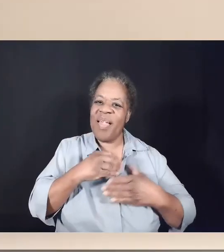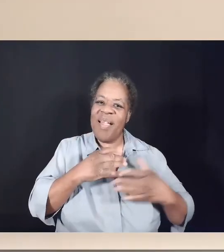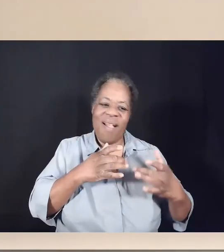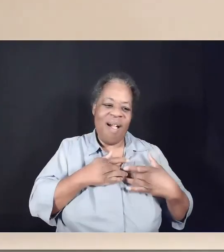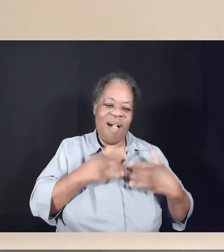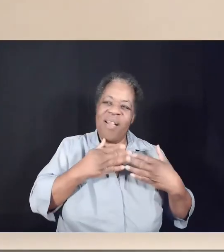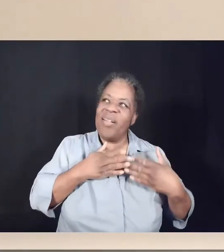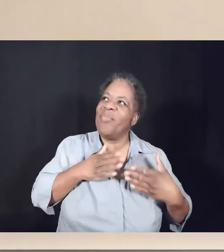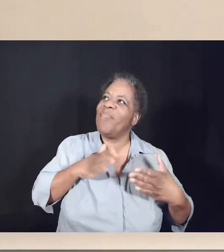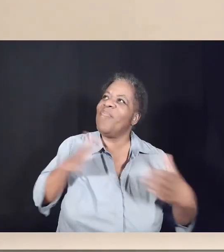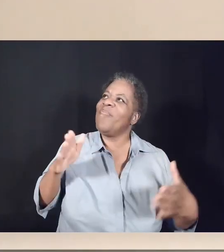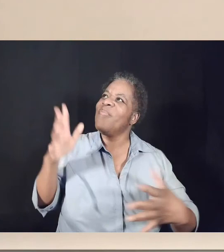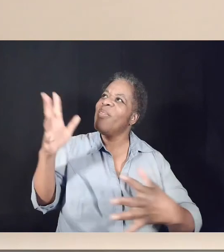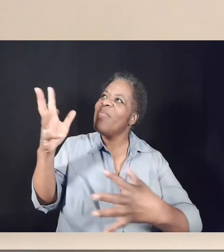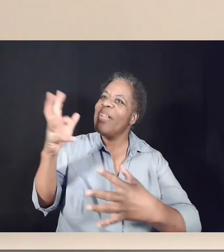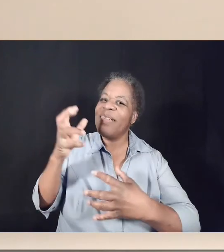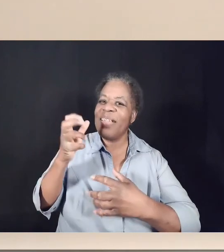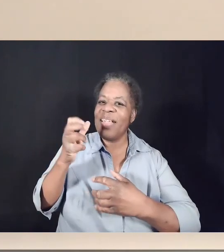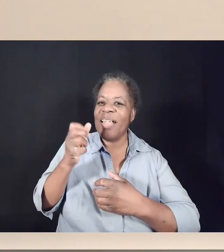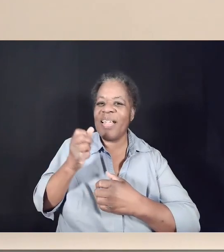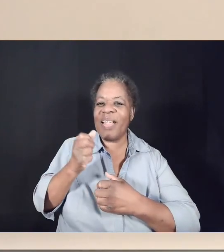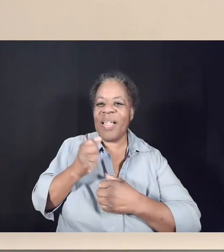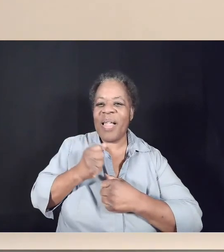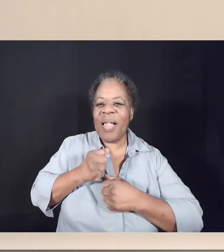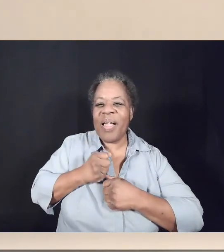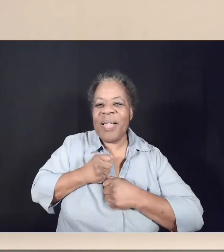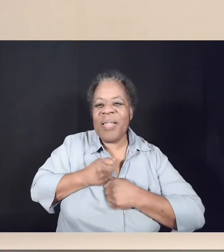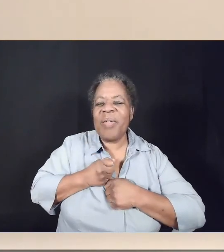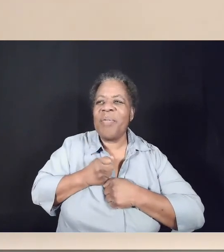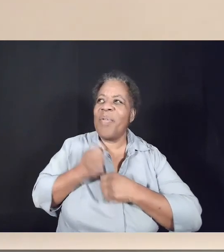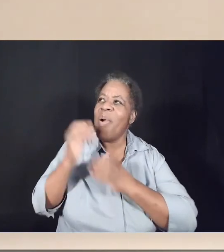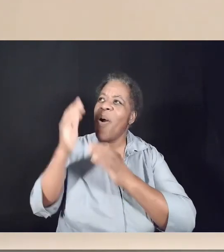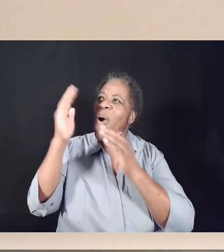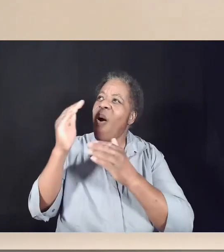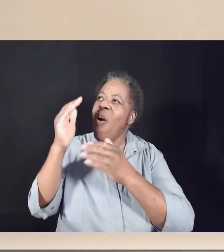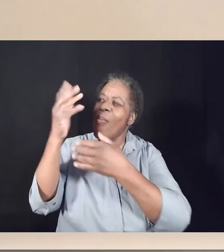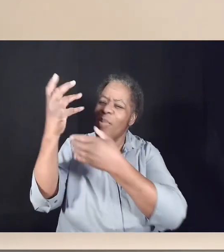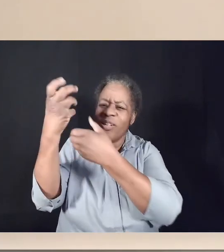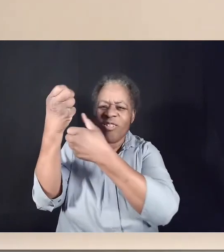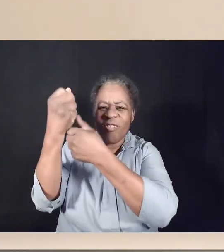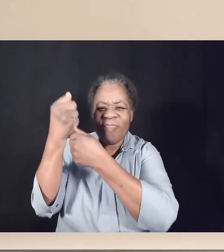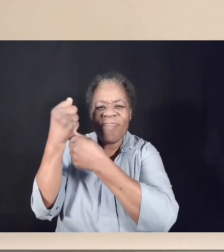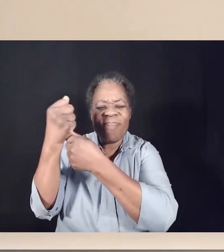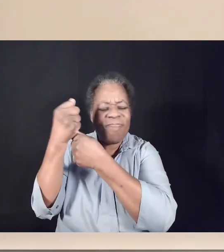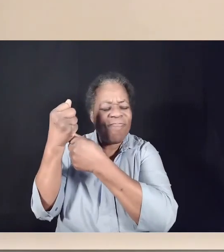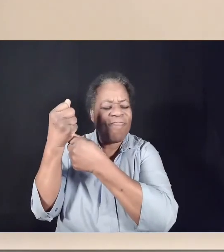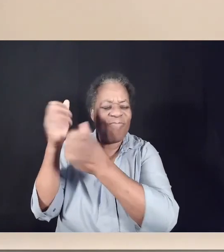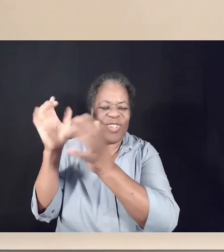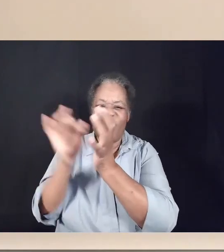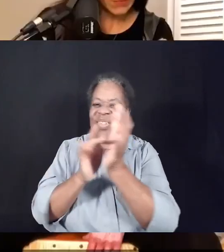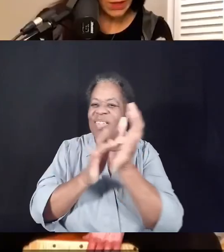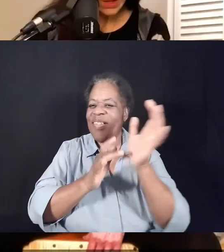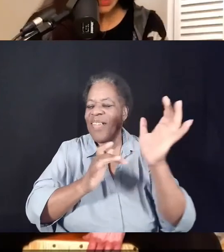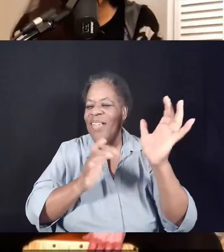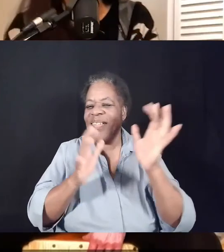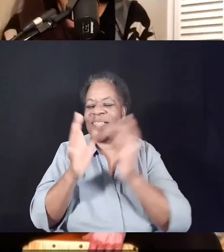There is a hope to believe in Jesus. Jesus,